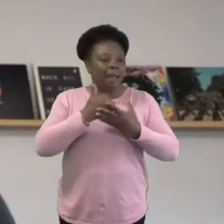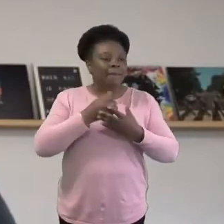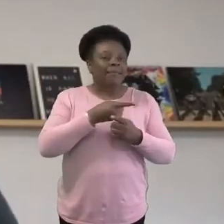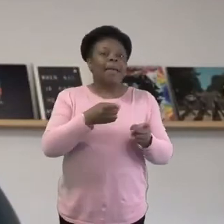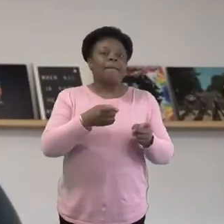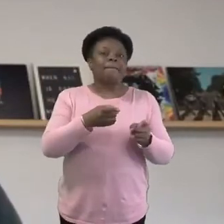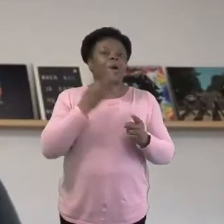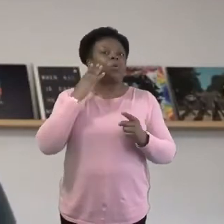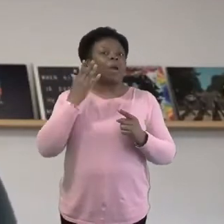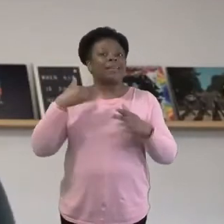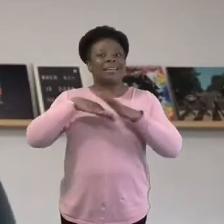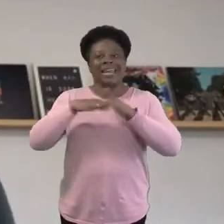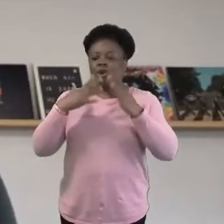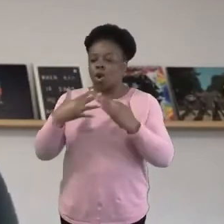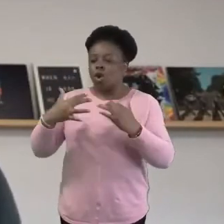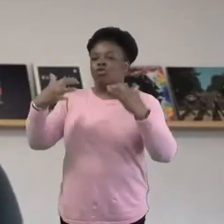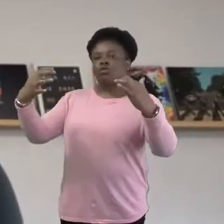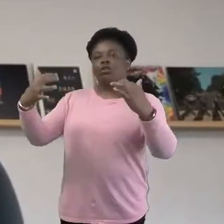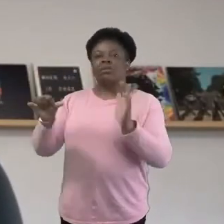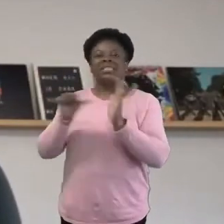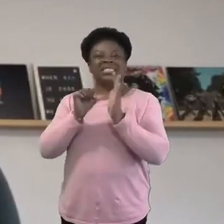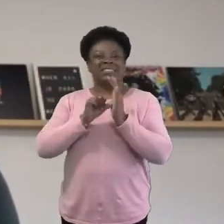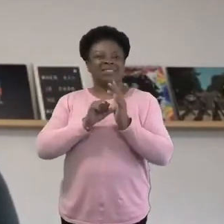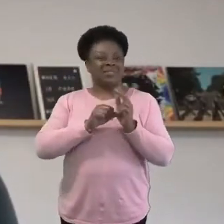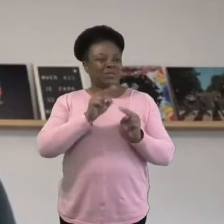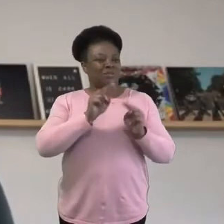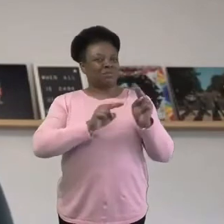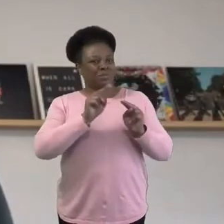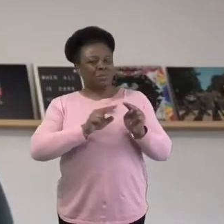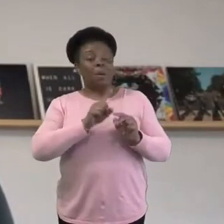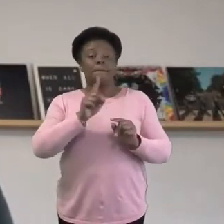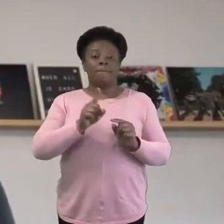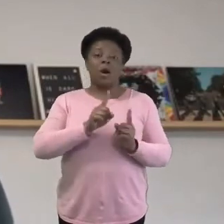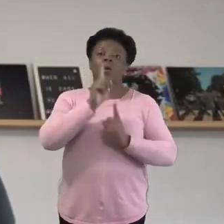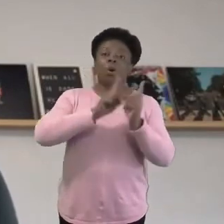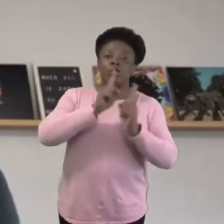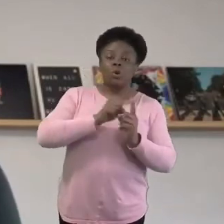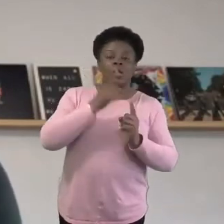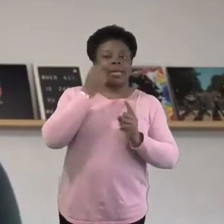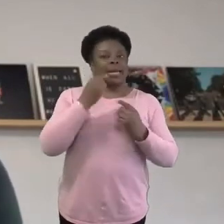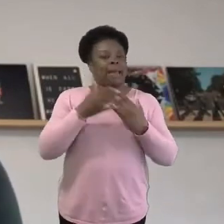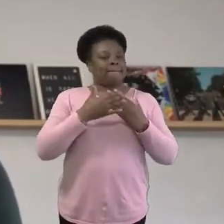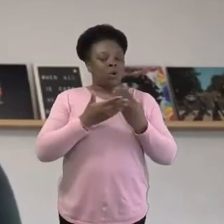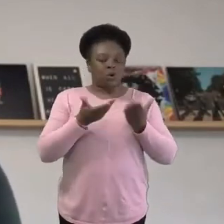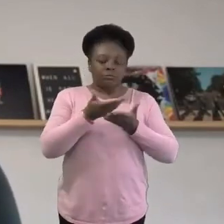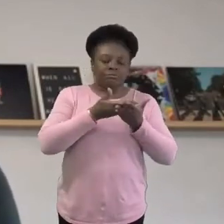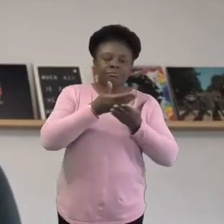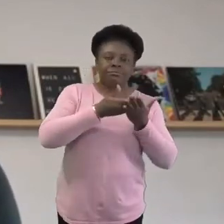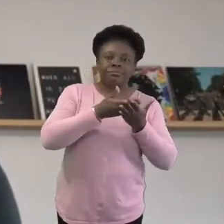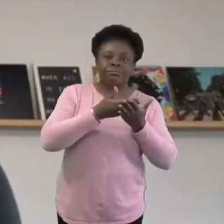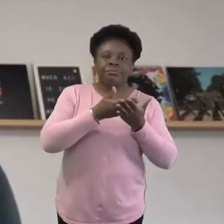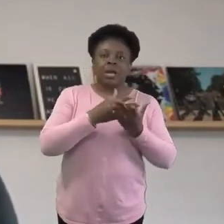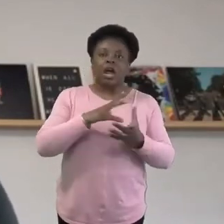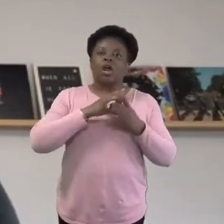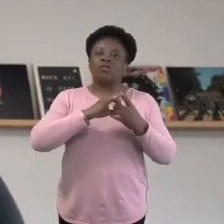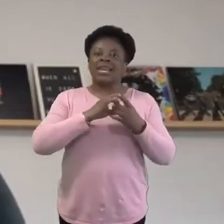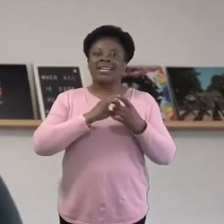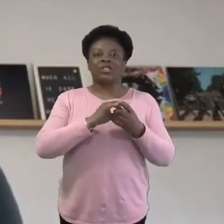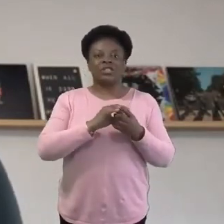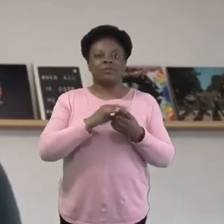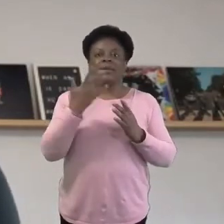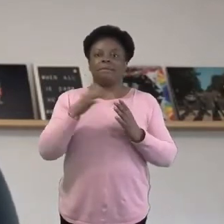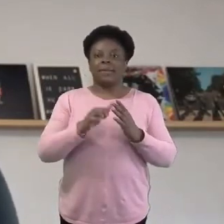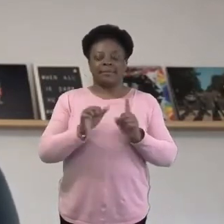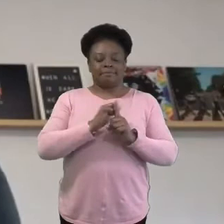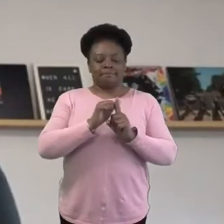Something about walking and talking side by side has really helped them to open up their relationship with individuals this year. It's kind of